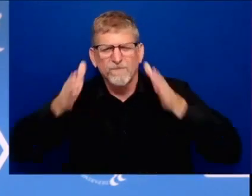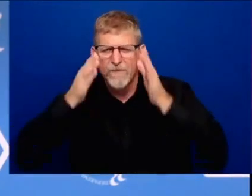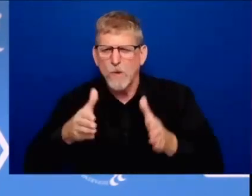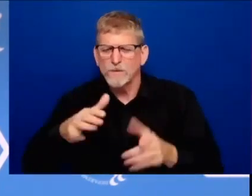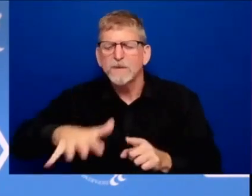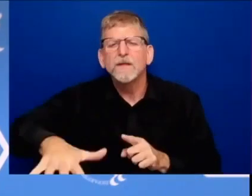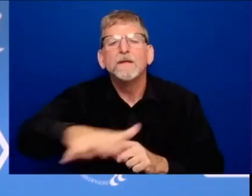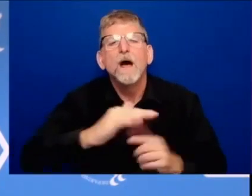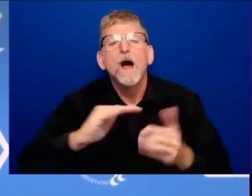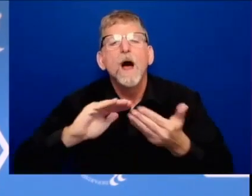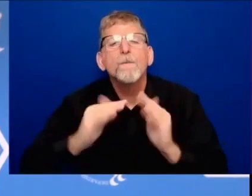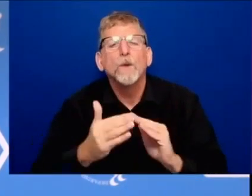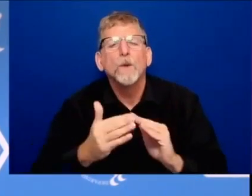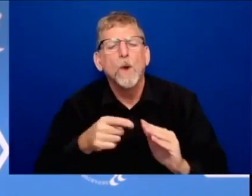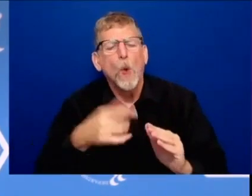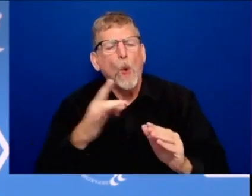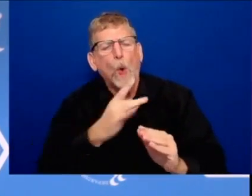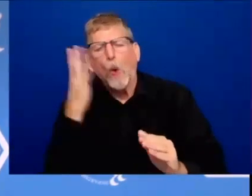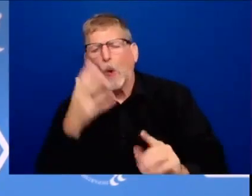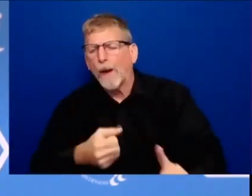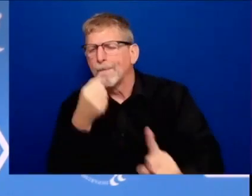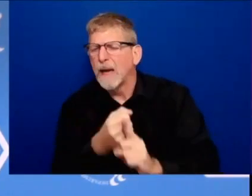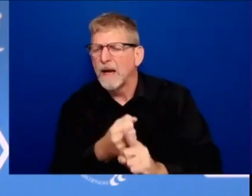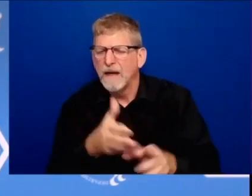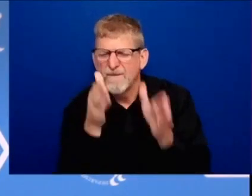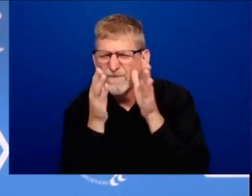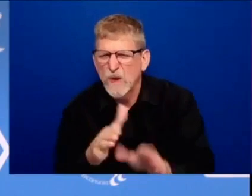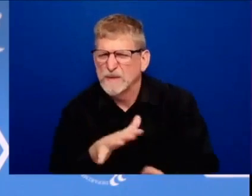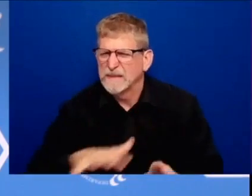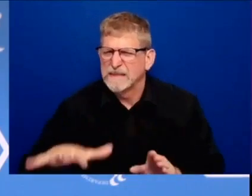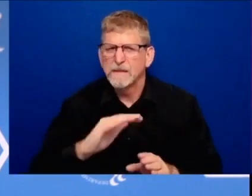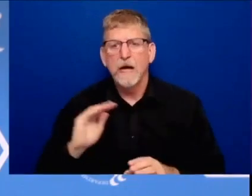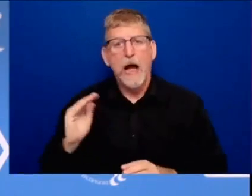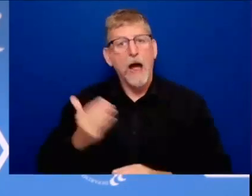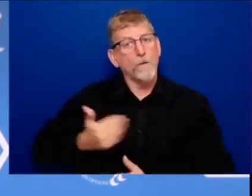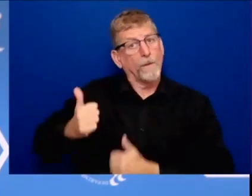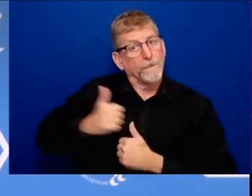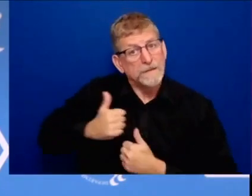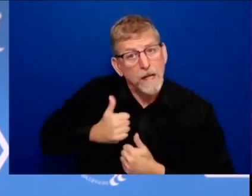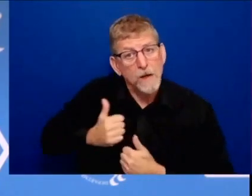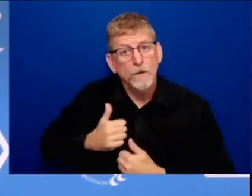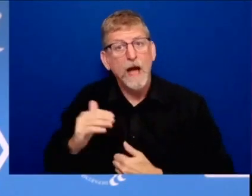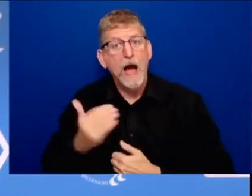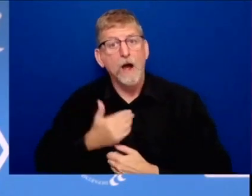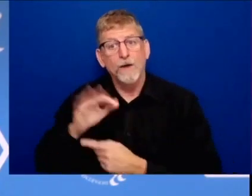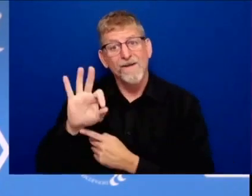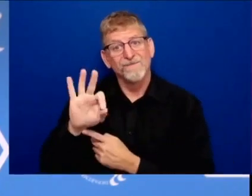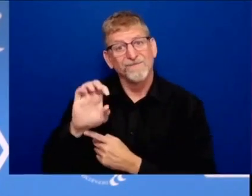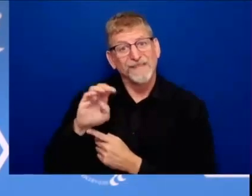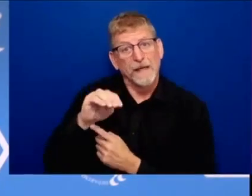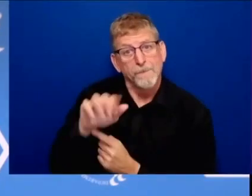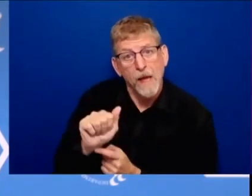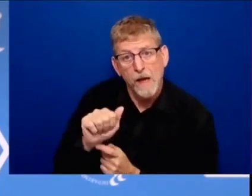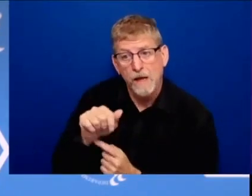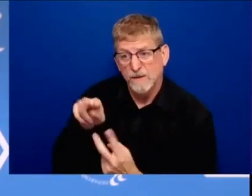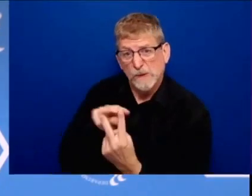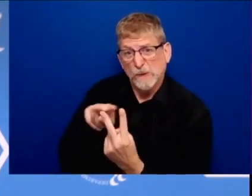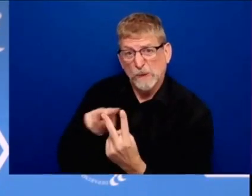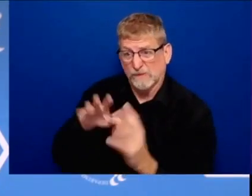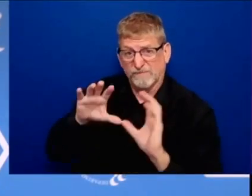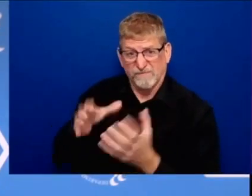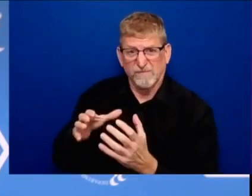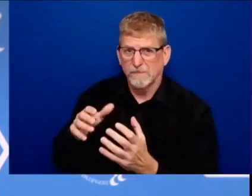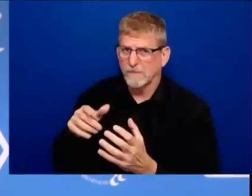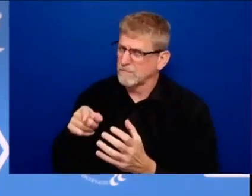military the federal emergency management association fema same people will respond to hurricanes and storms and the like